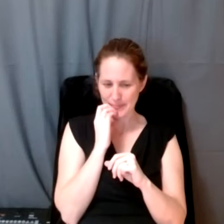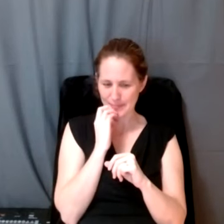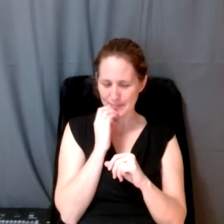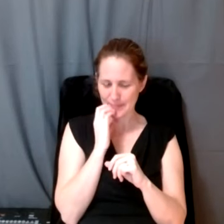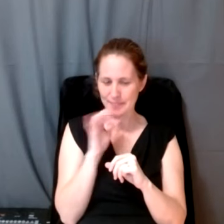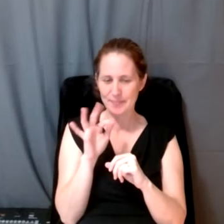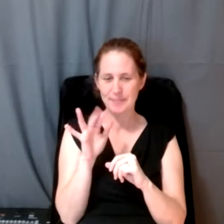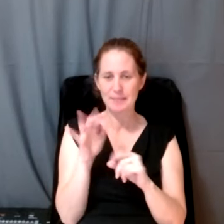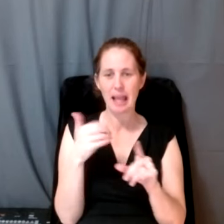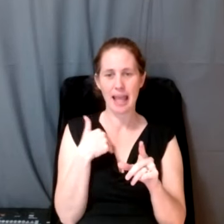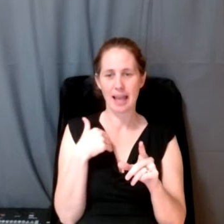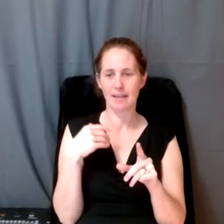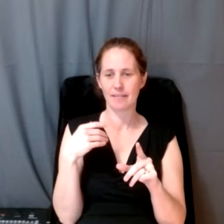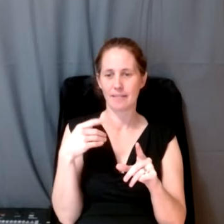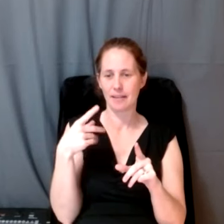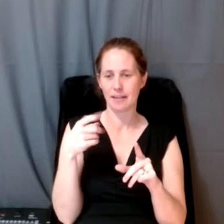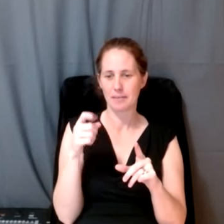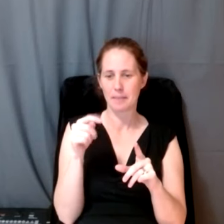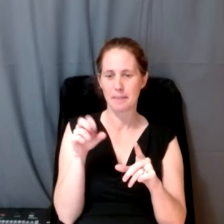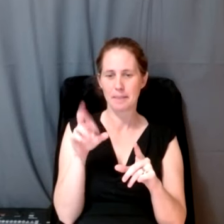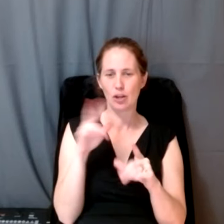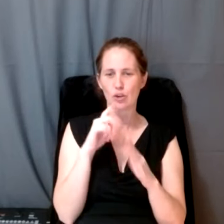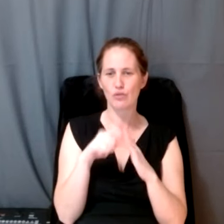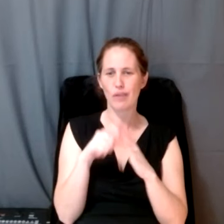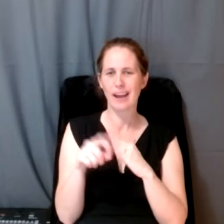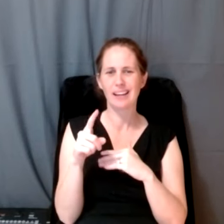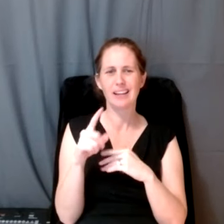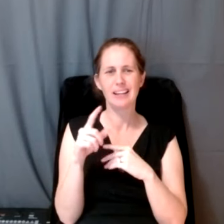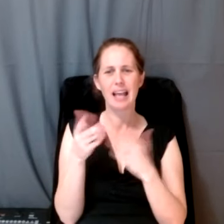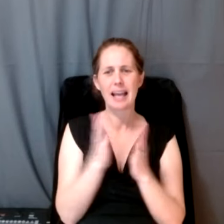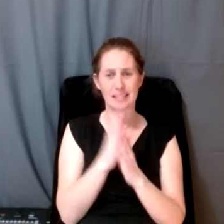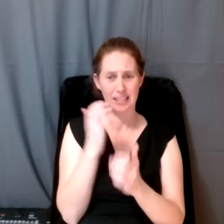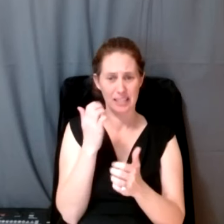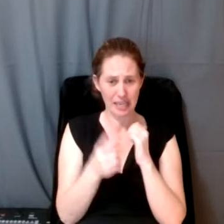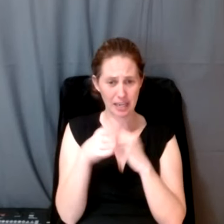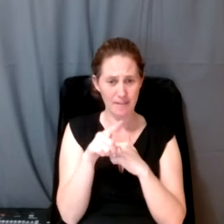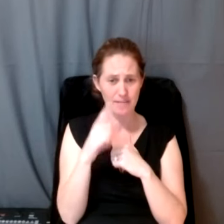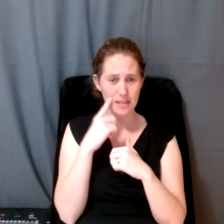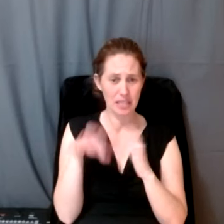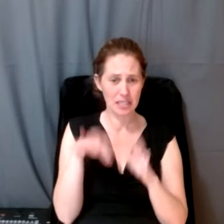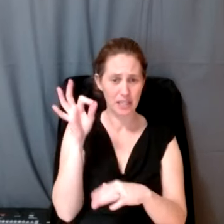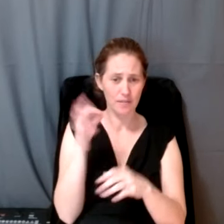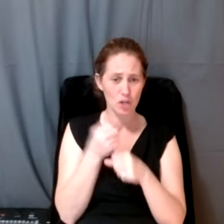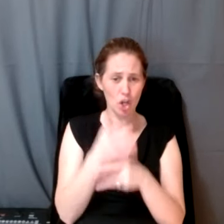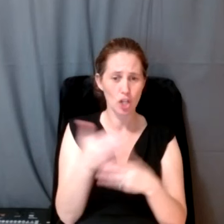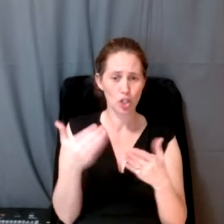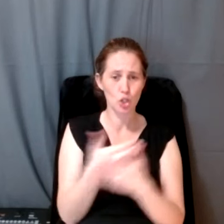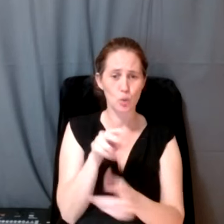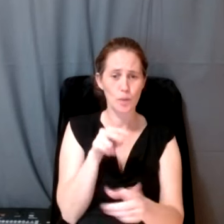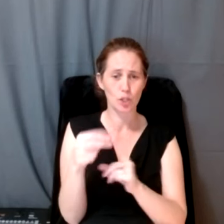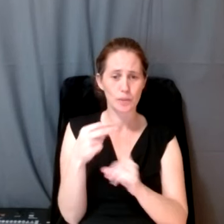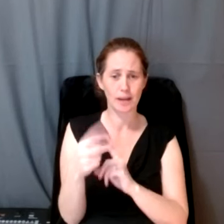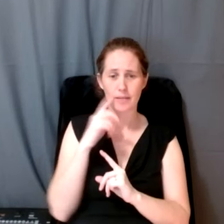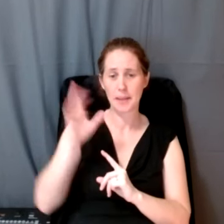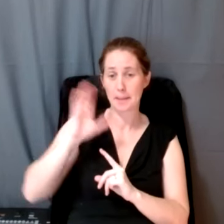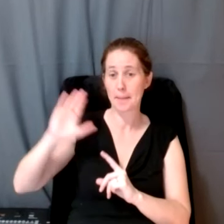right. So I have Peter Henry in the audience writing in and he's asking, have any of the discoveries caused new interpretations of the past